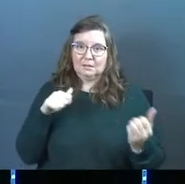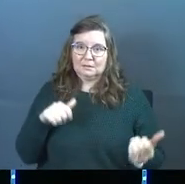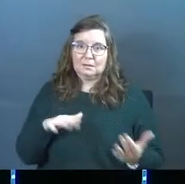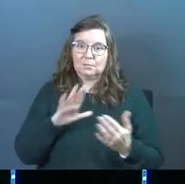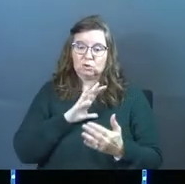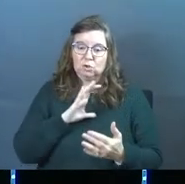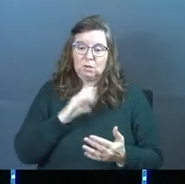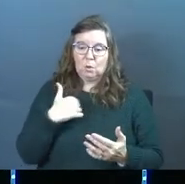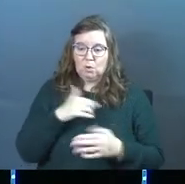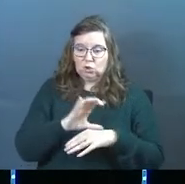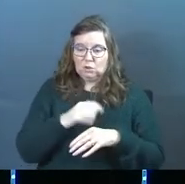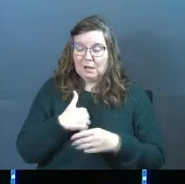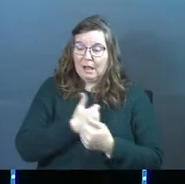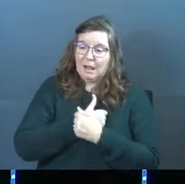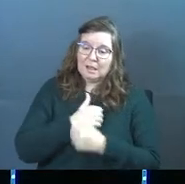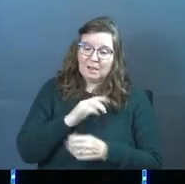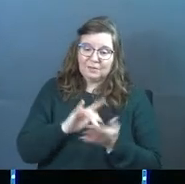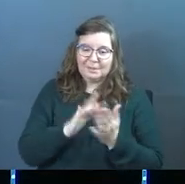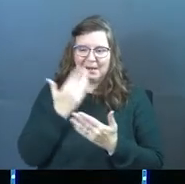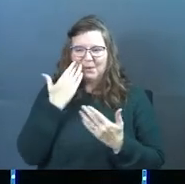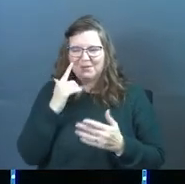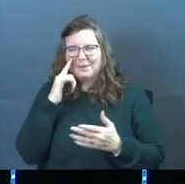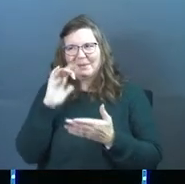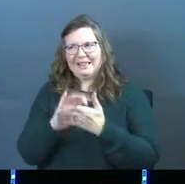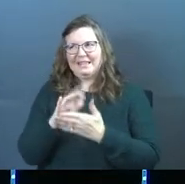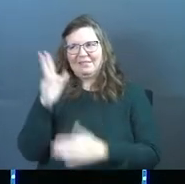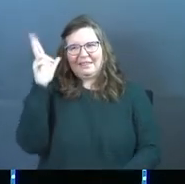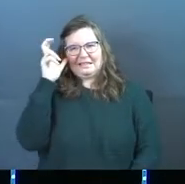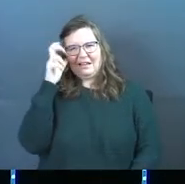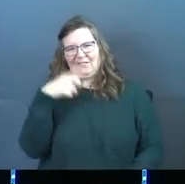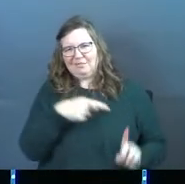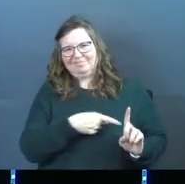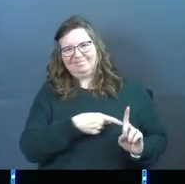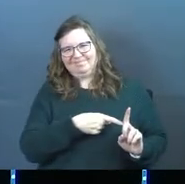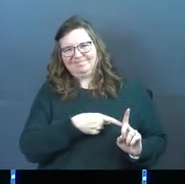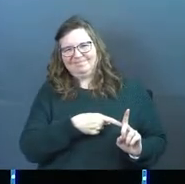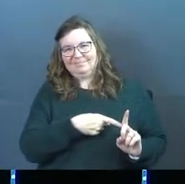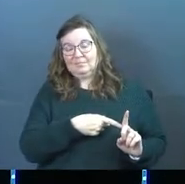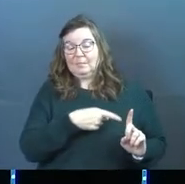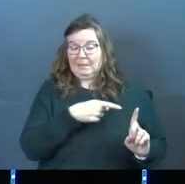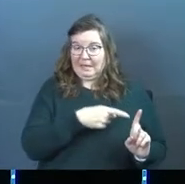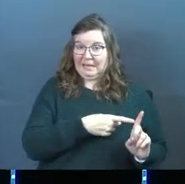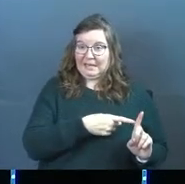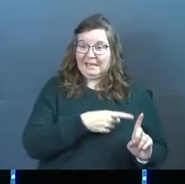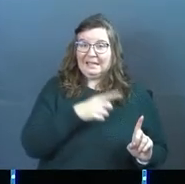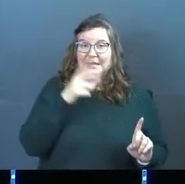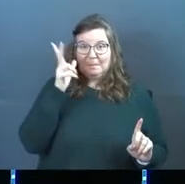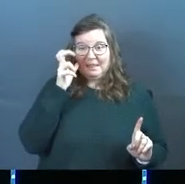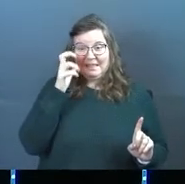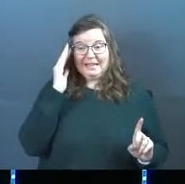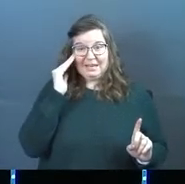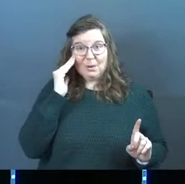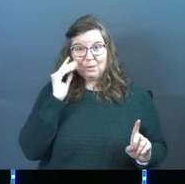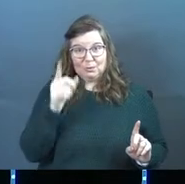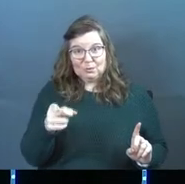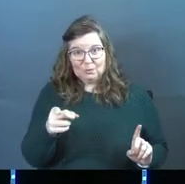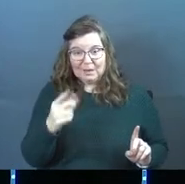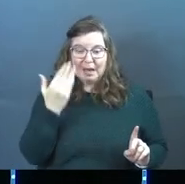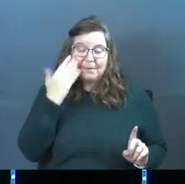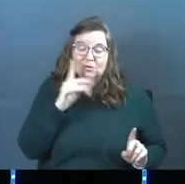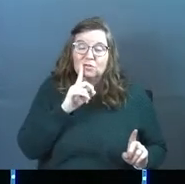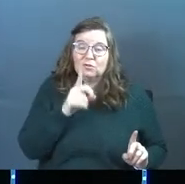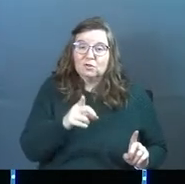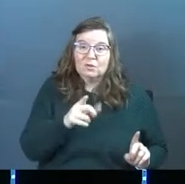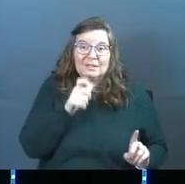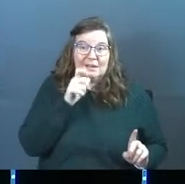church and we're like, I love Jesus, but I don't even know if I believe in the devil. He believes in you. And I don't know that